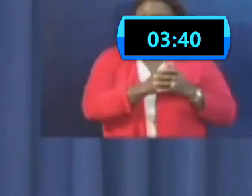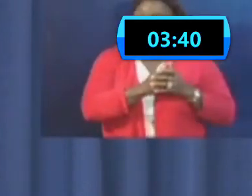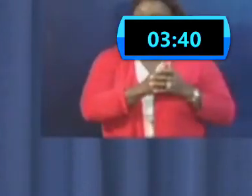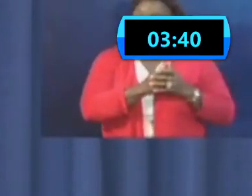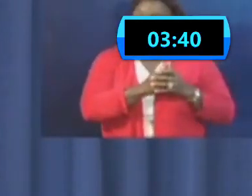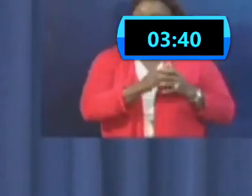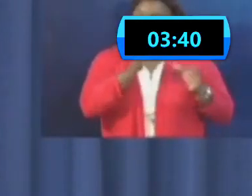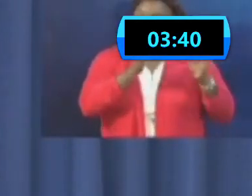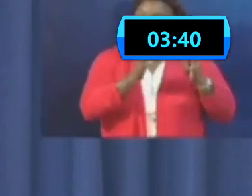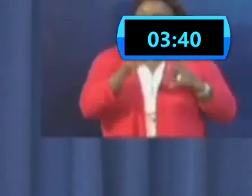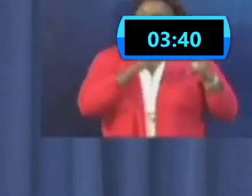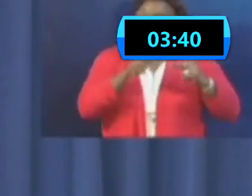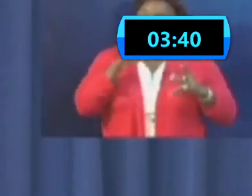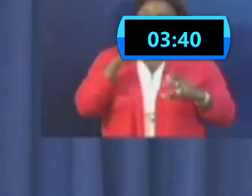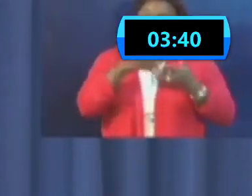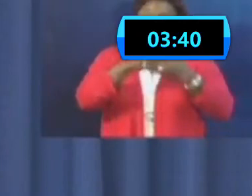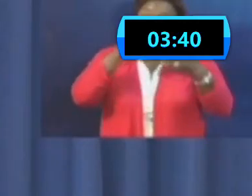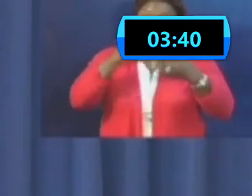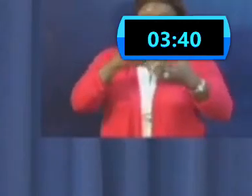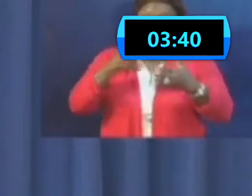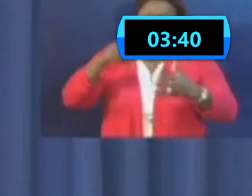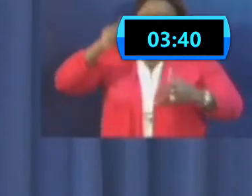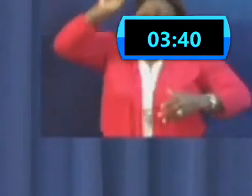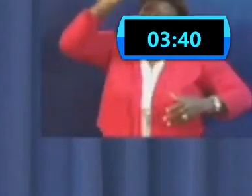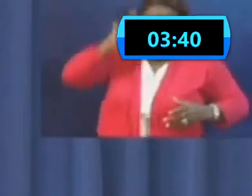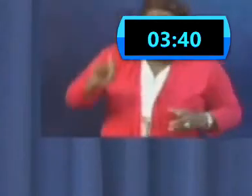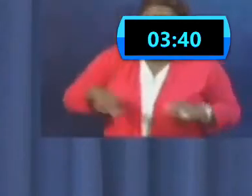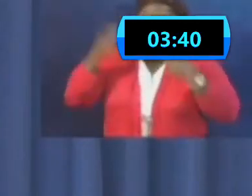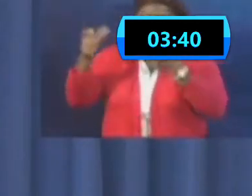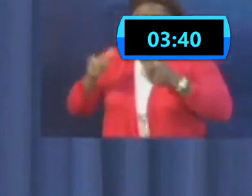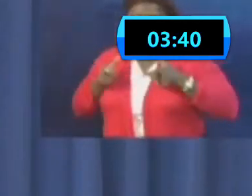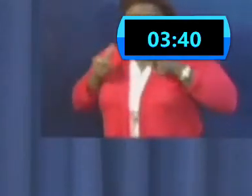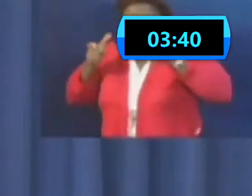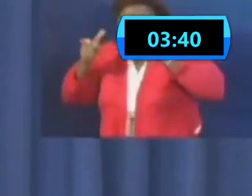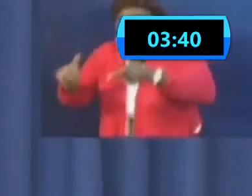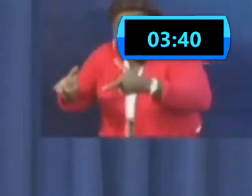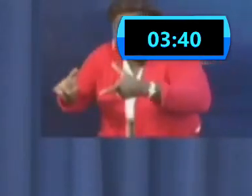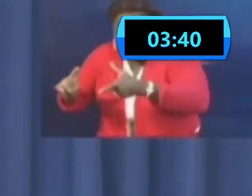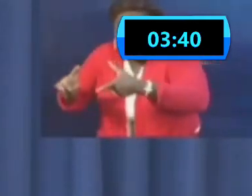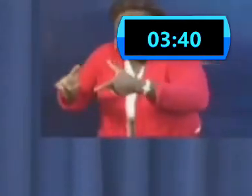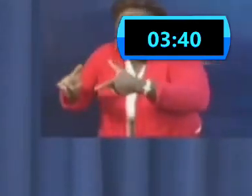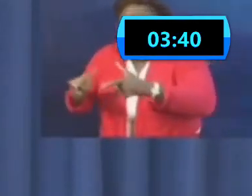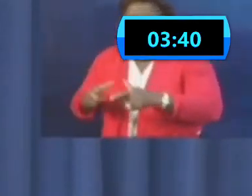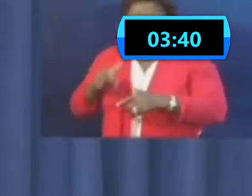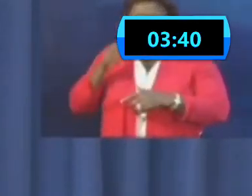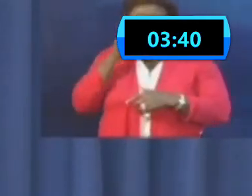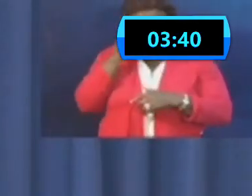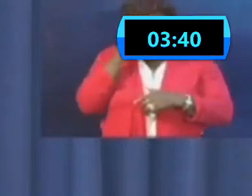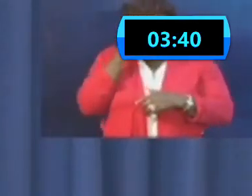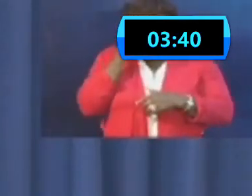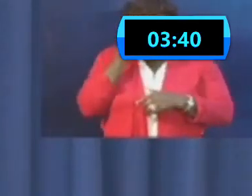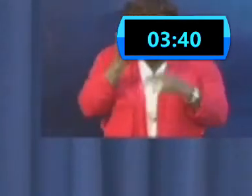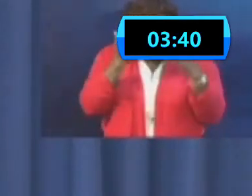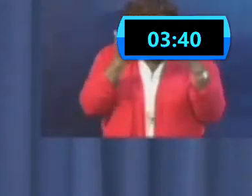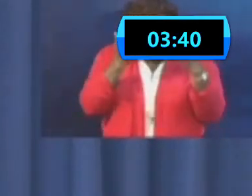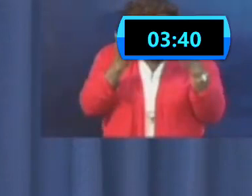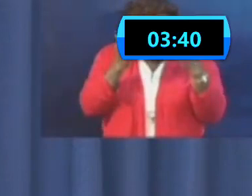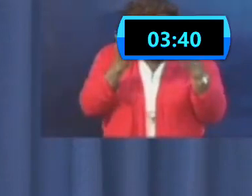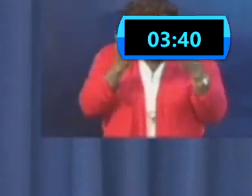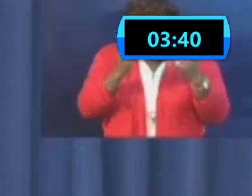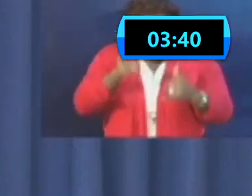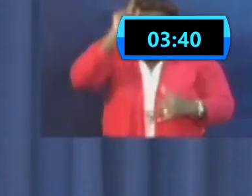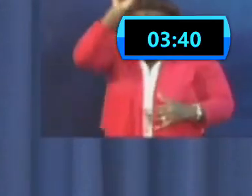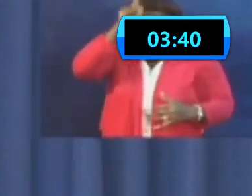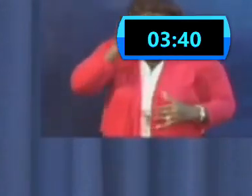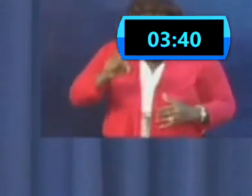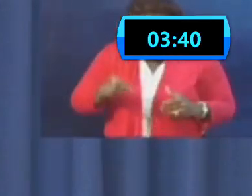If people before, if you come in, you had to go into quarantine because that was all that was available, the mandatory quarantine. Now that the mandatory quarantine